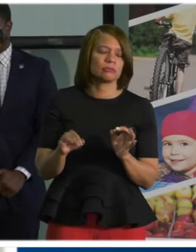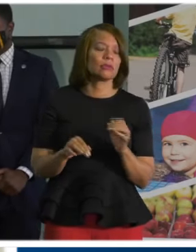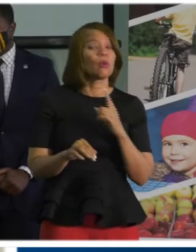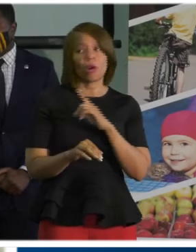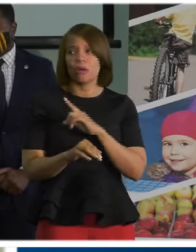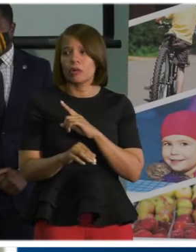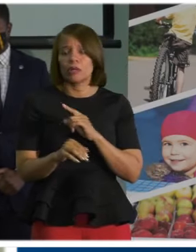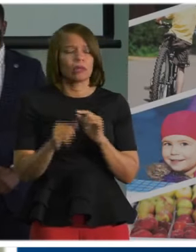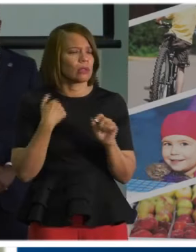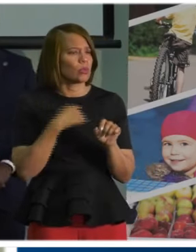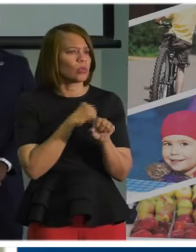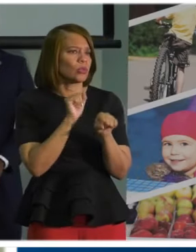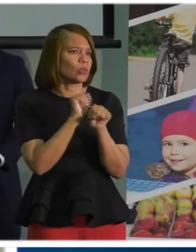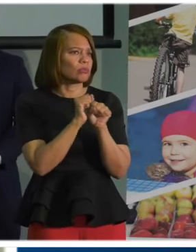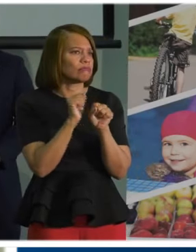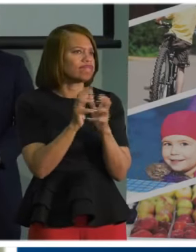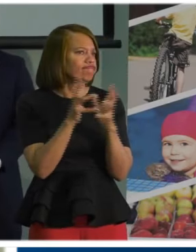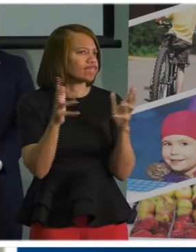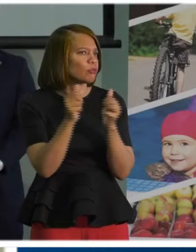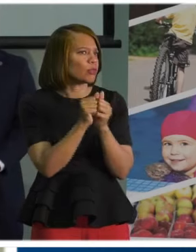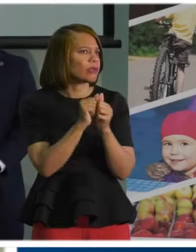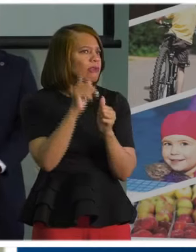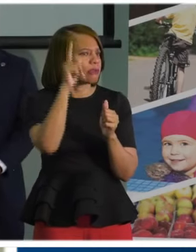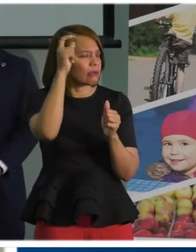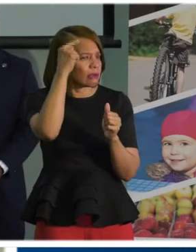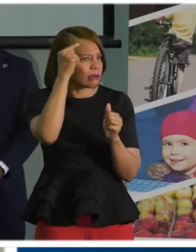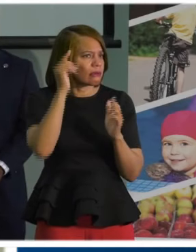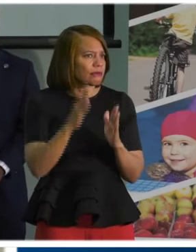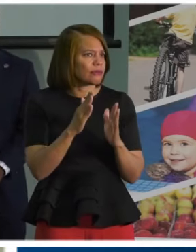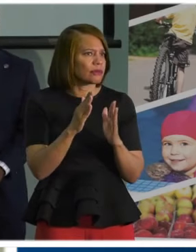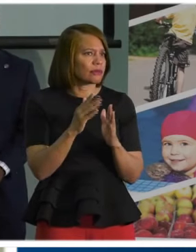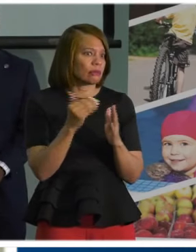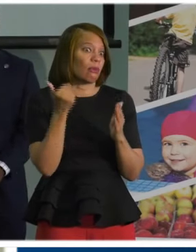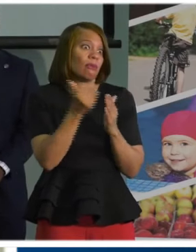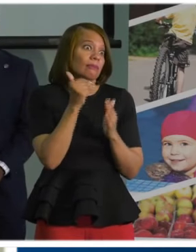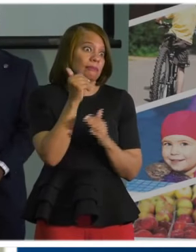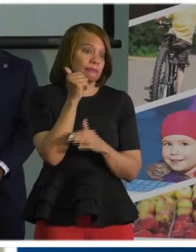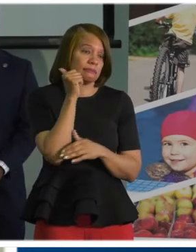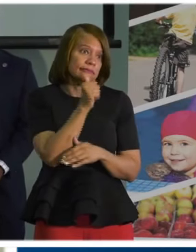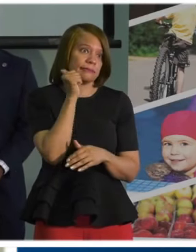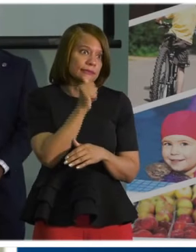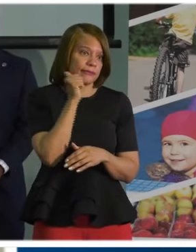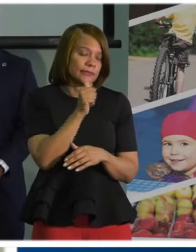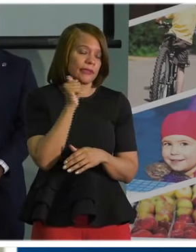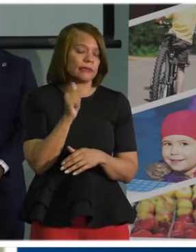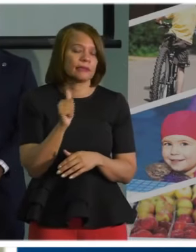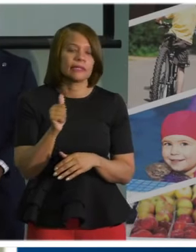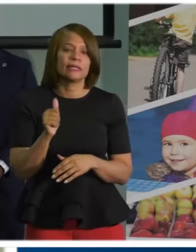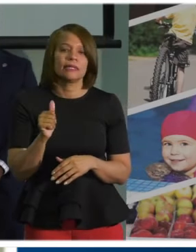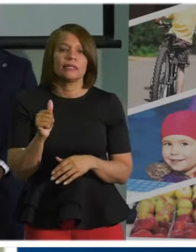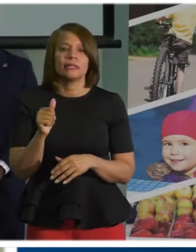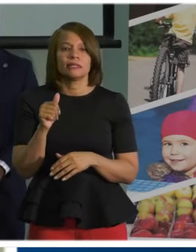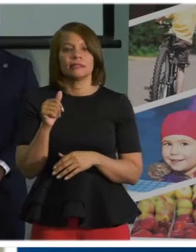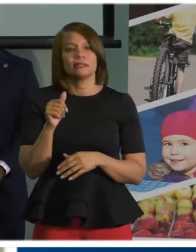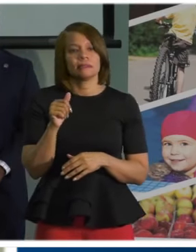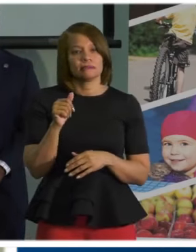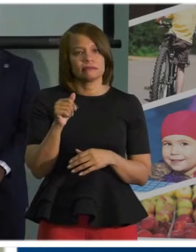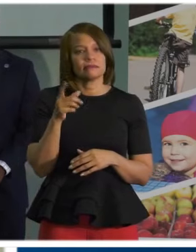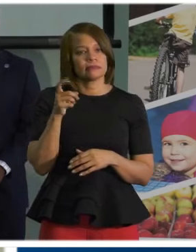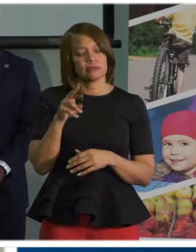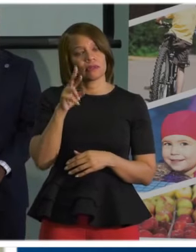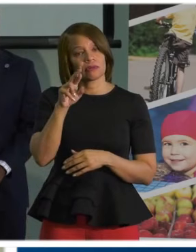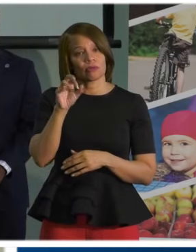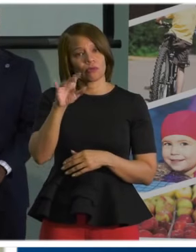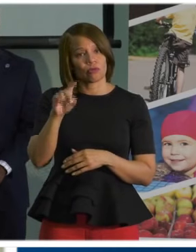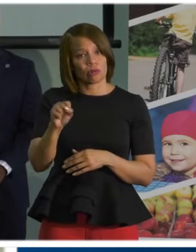you know, that we talked with the governor, if not daily, several times a week and, and his, uh, leaders at the state, Dr. Roberts and I were with,